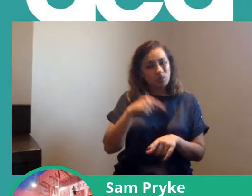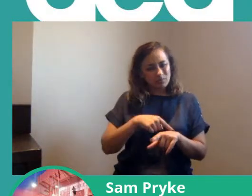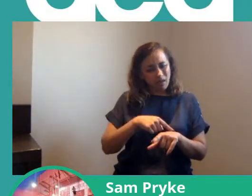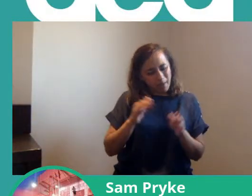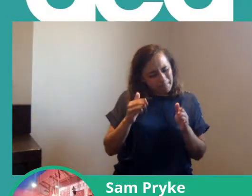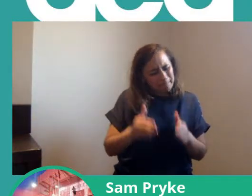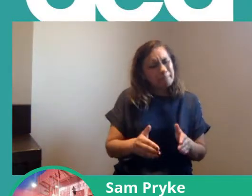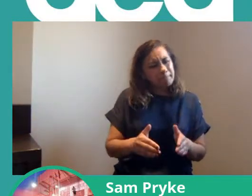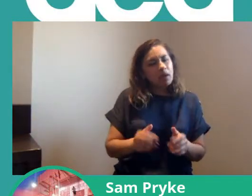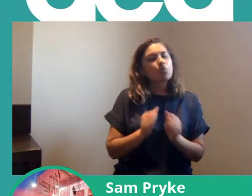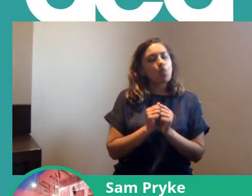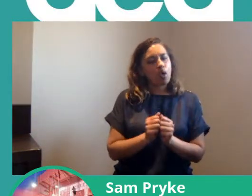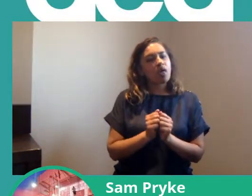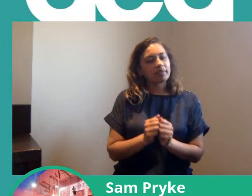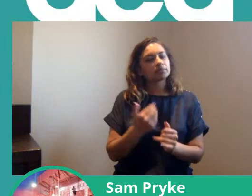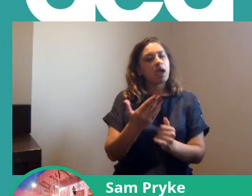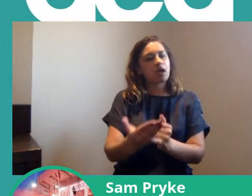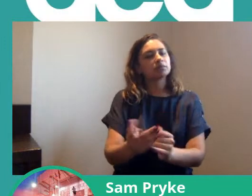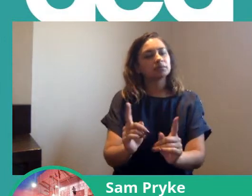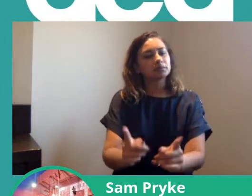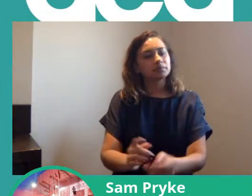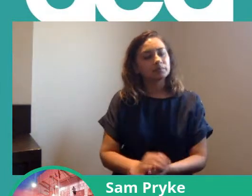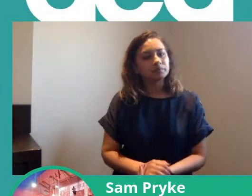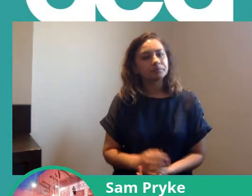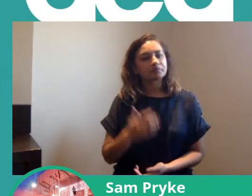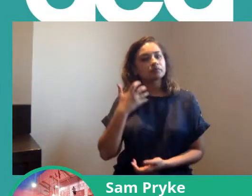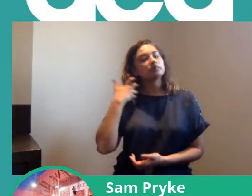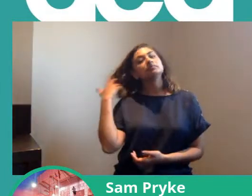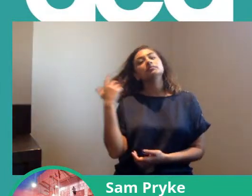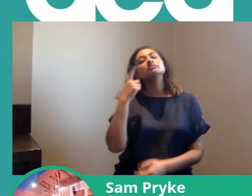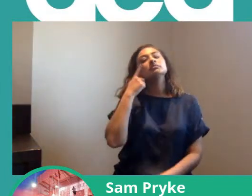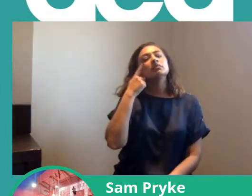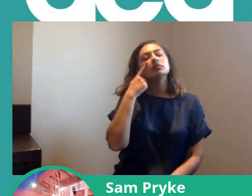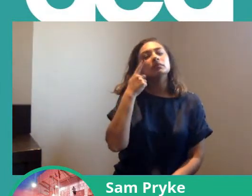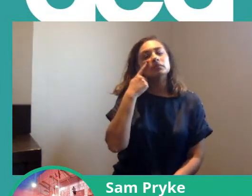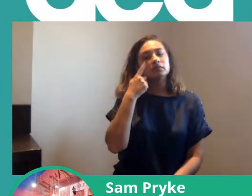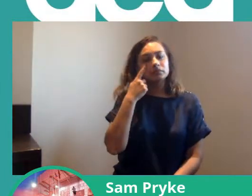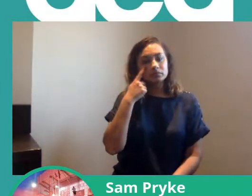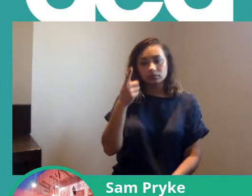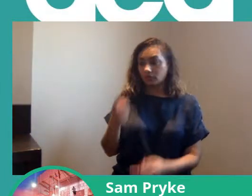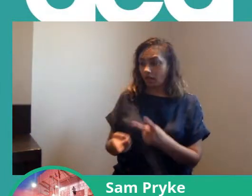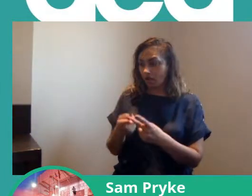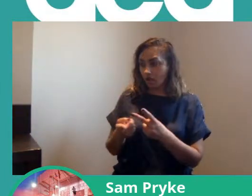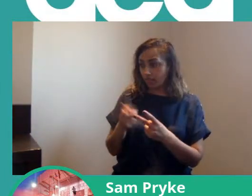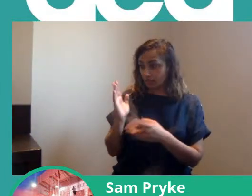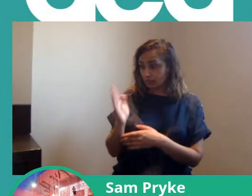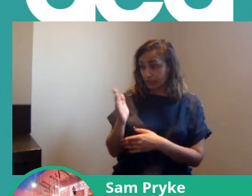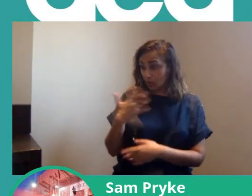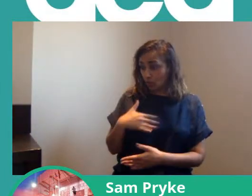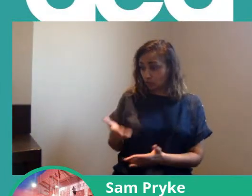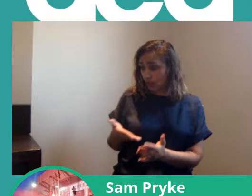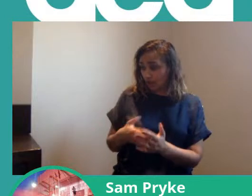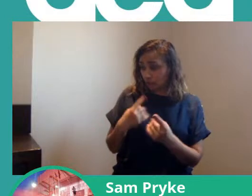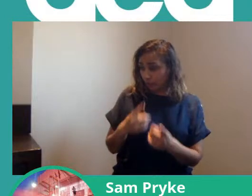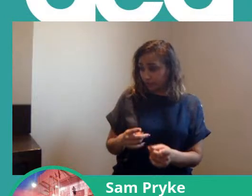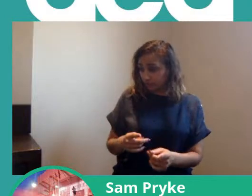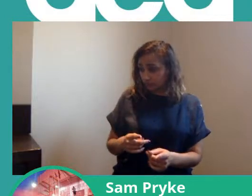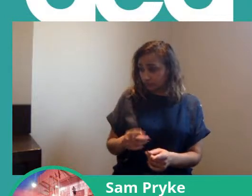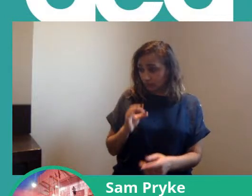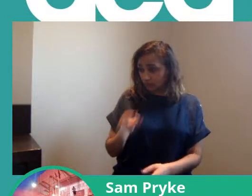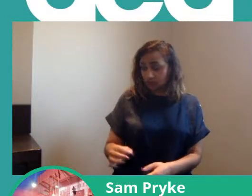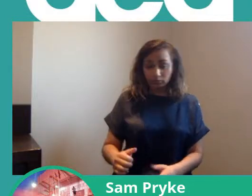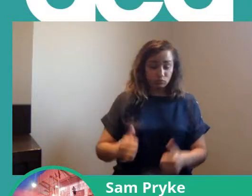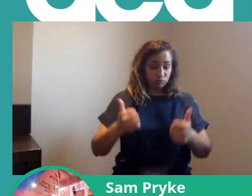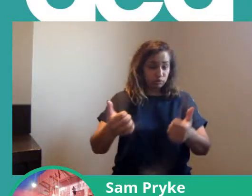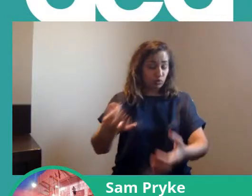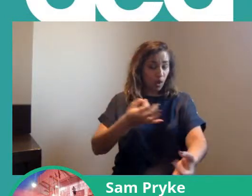totally worth it and I'm going to see whether or not any of our other speakers want to say anything on this question because it's a